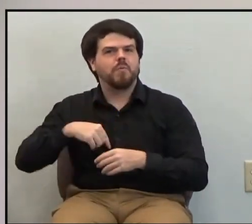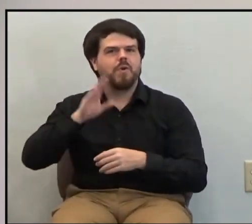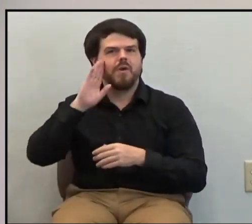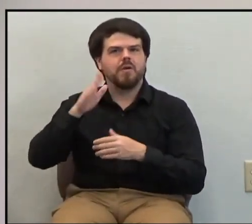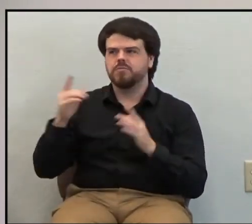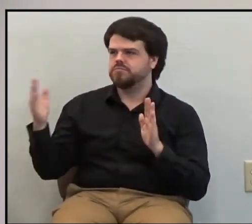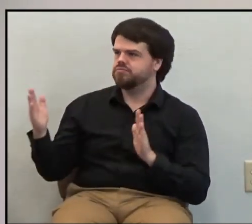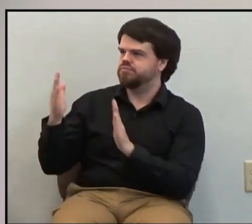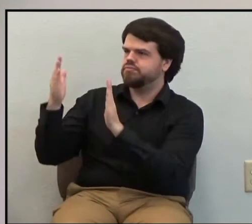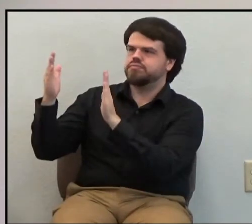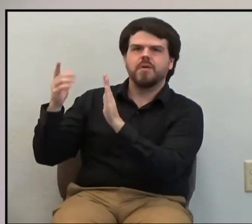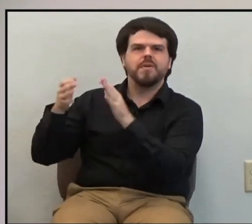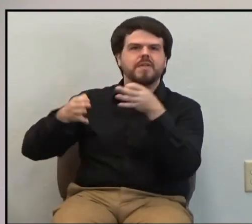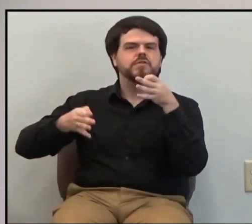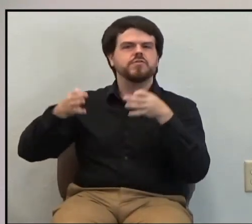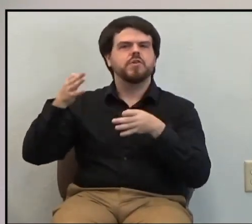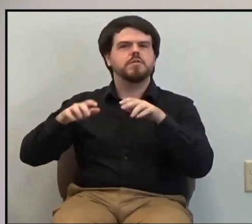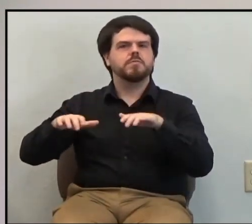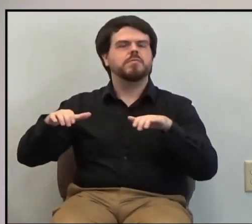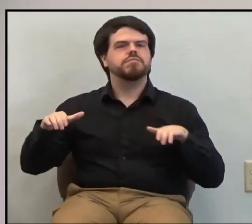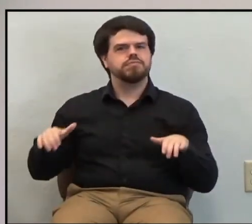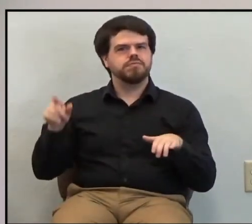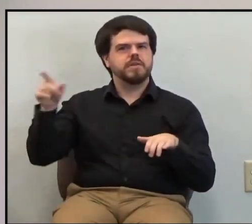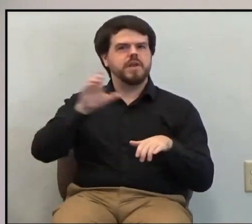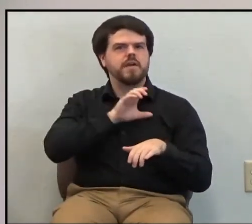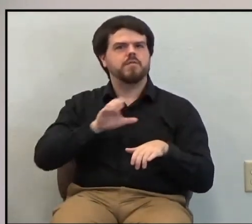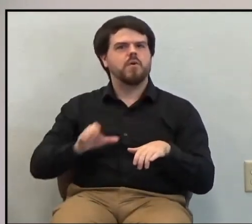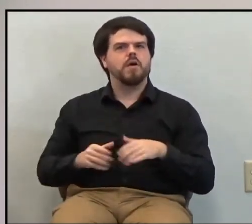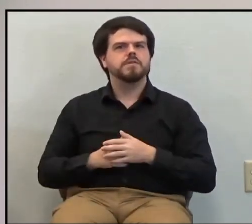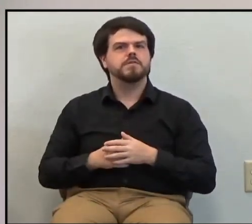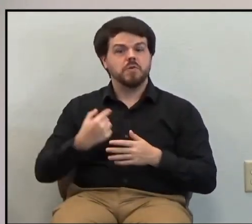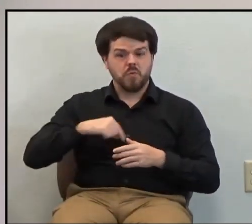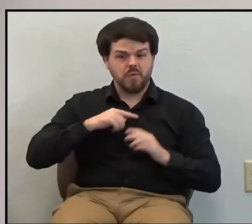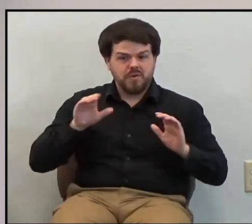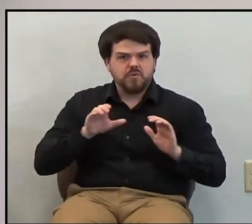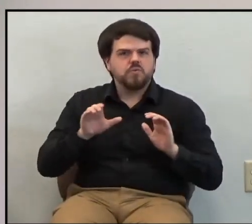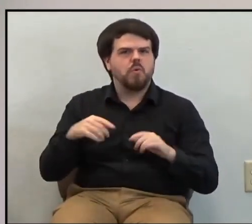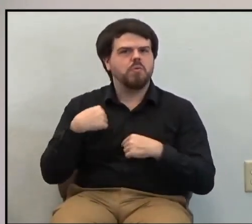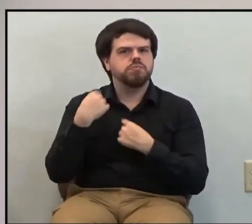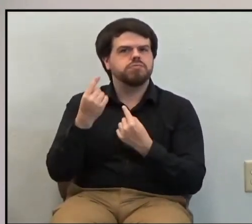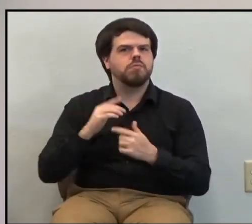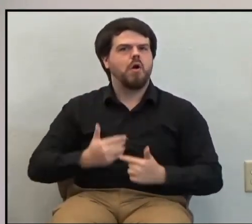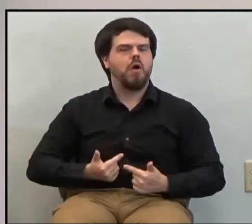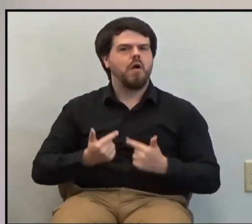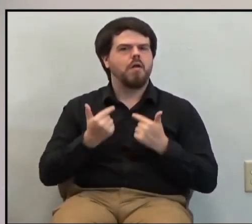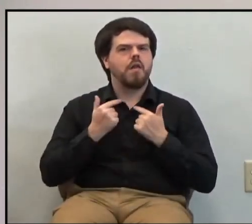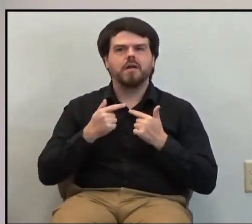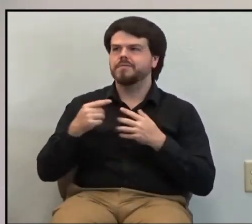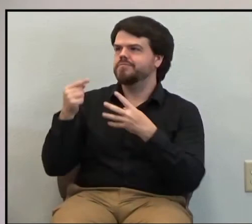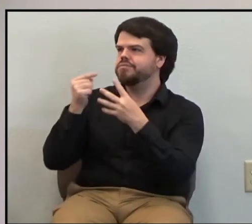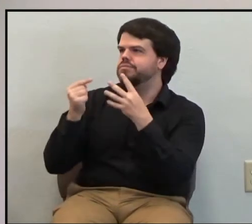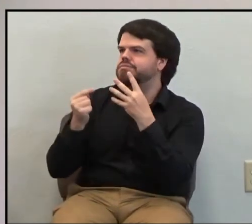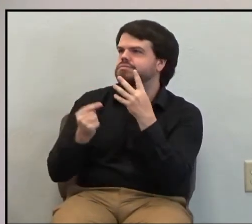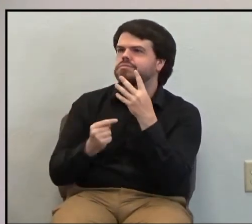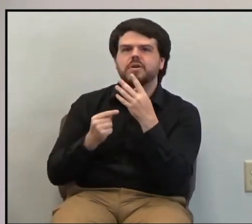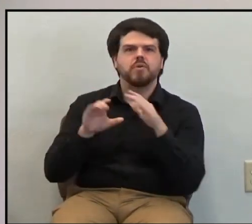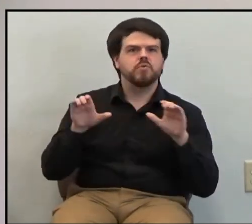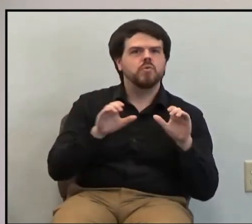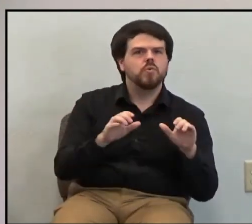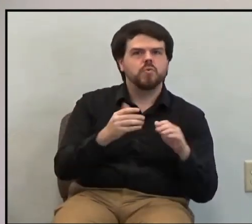the judgment seat of Christ to give an account for what we have done in our bodies during our lifetime, whether it was good or bad.